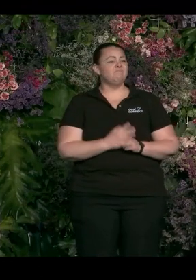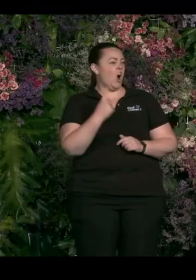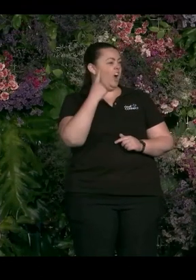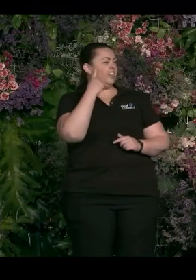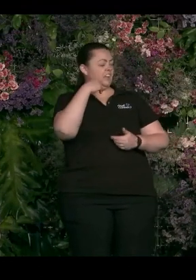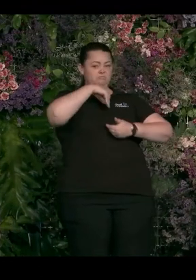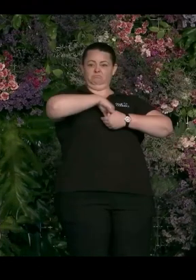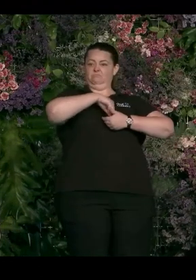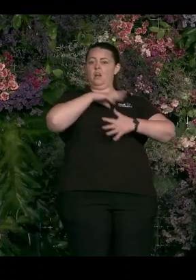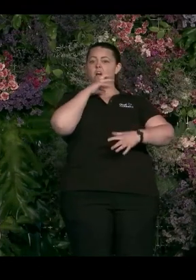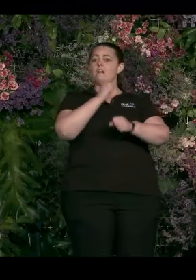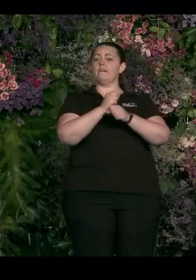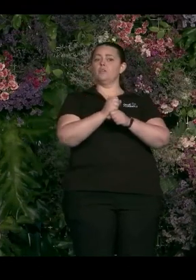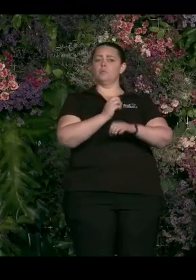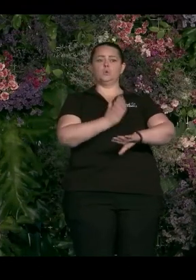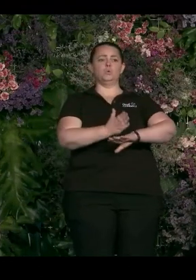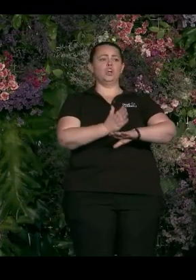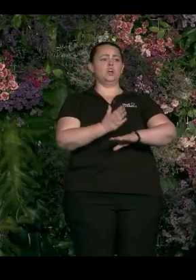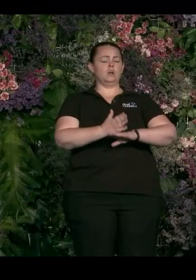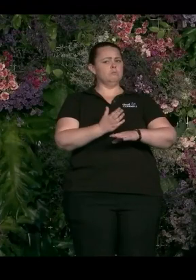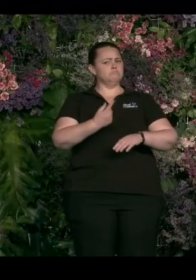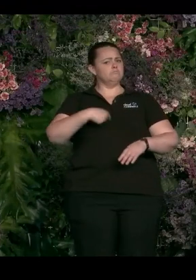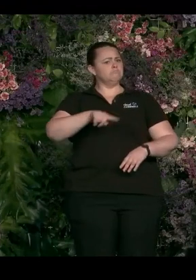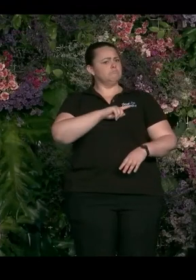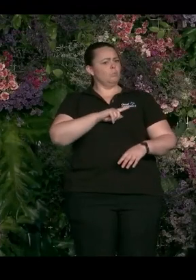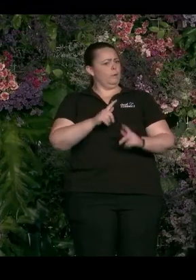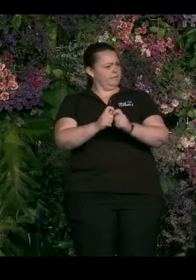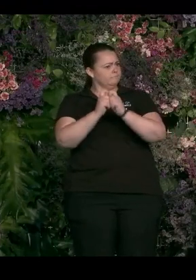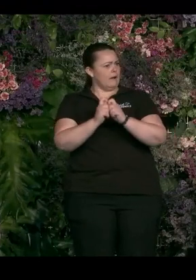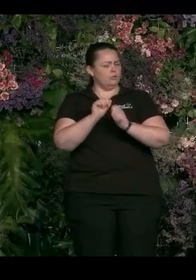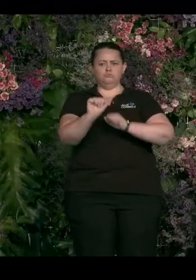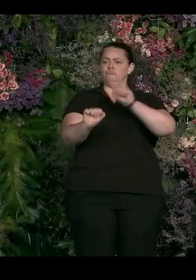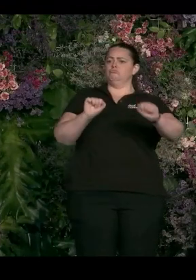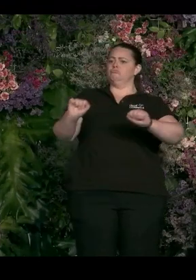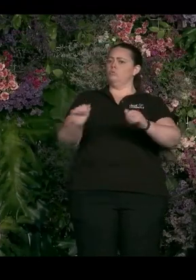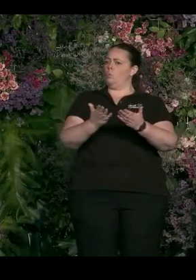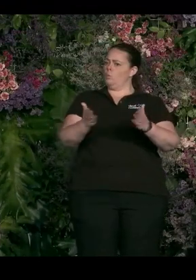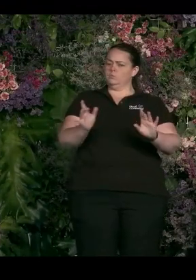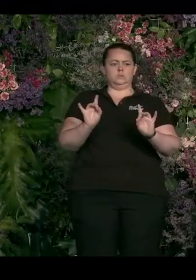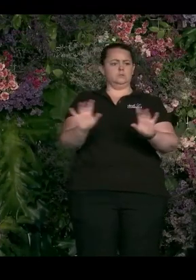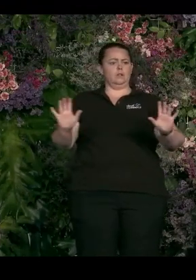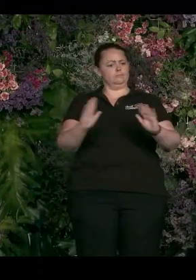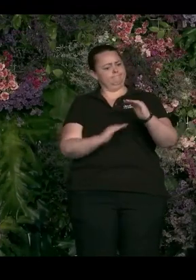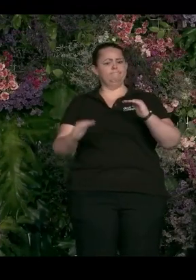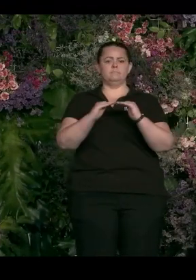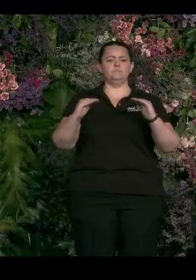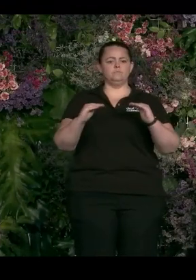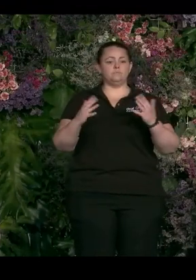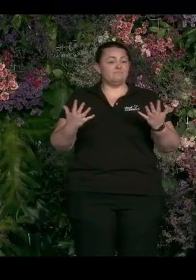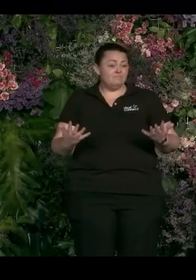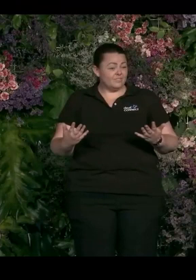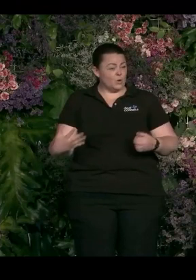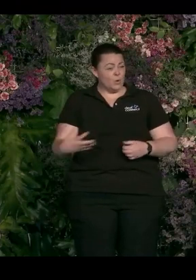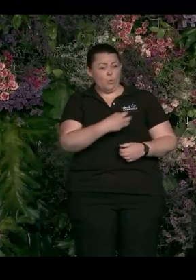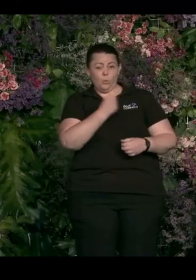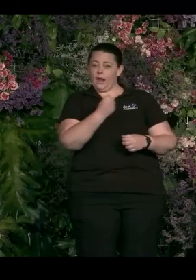service. You know, we're there to serve, you the people of the nation, of the state. But the, and we must reflect the people that we serve. So